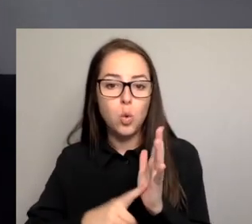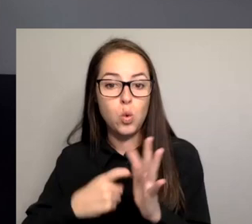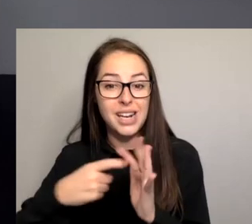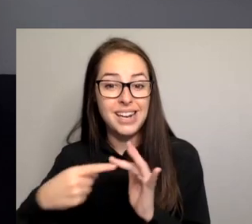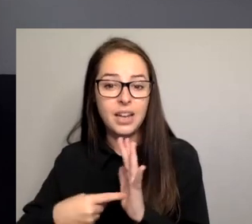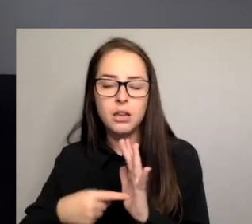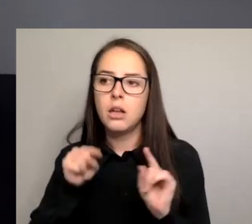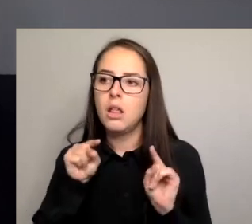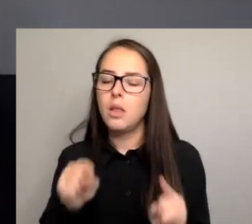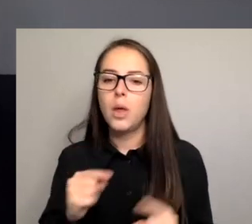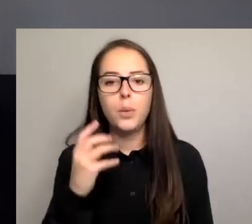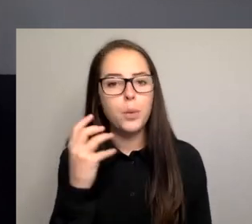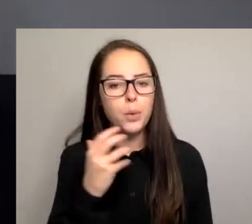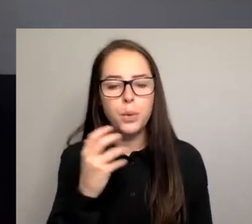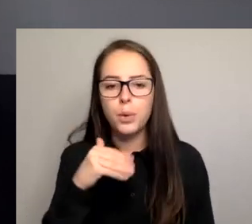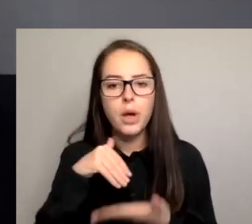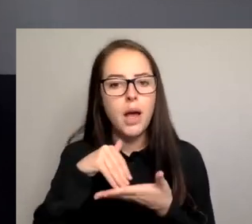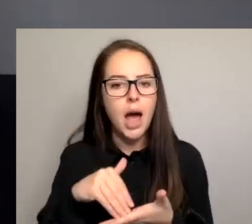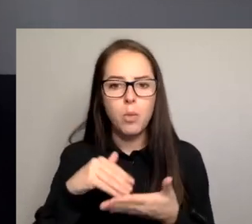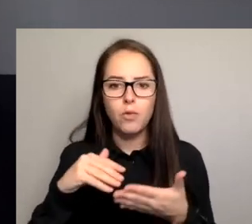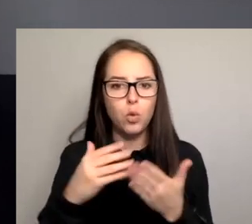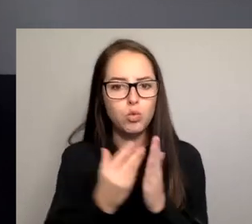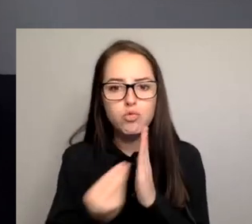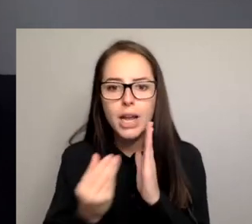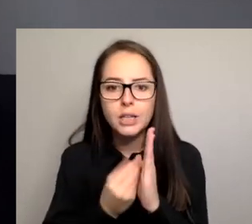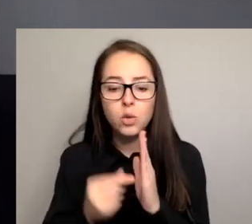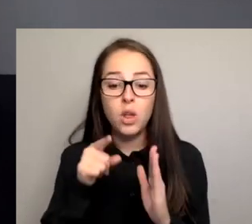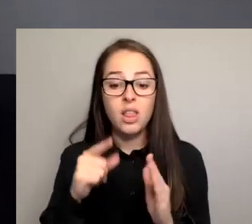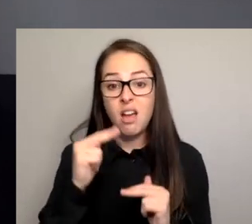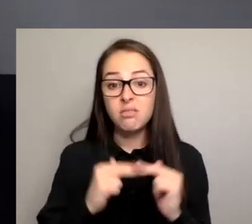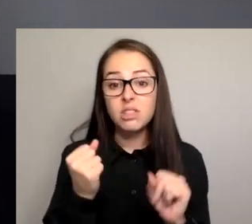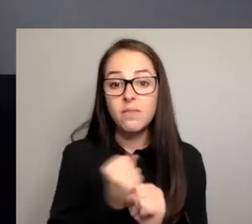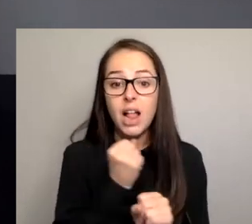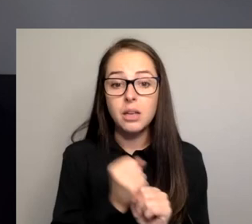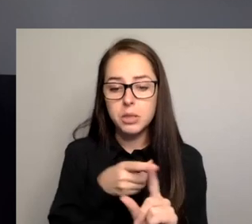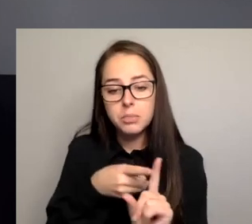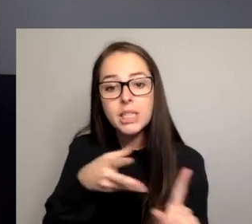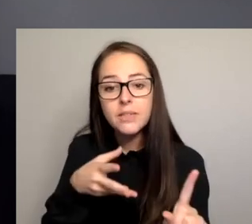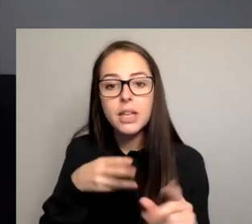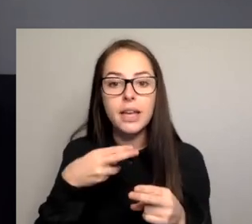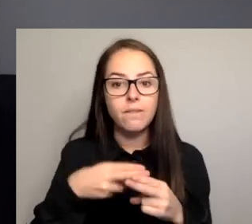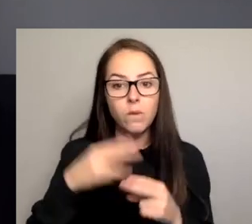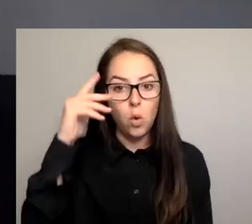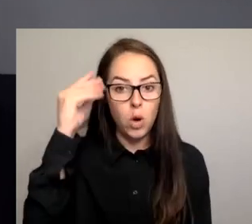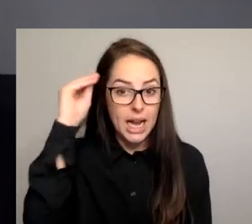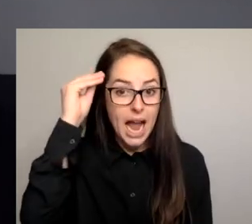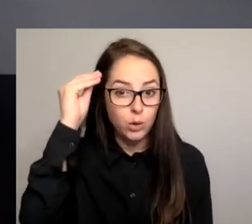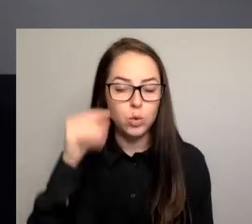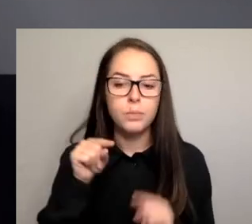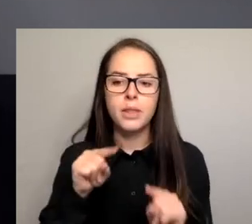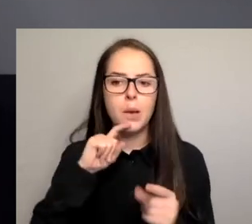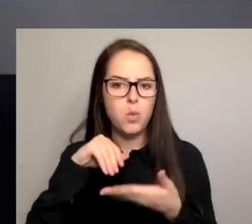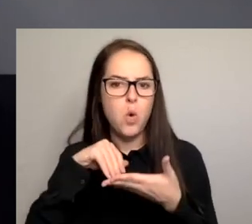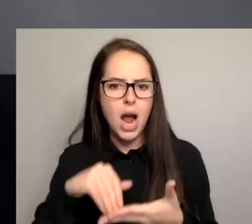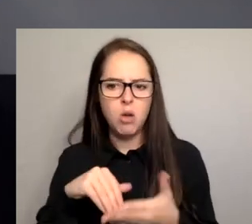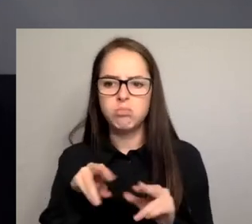valuable guide developed specifically for councils and today's webinar is an additional resource to assist councils